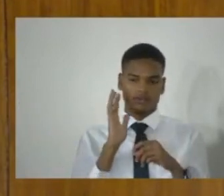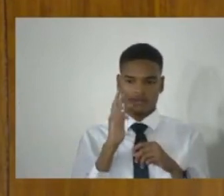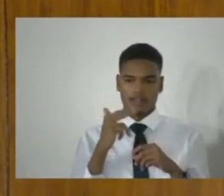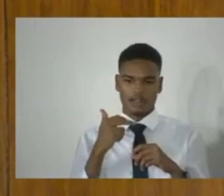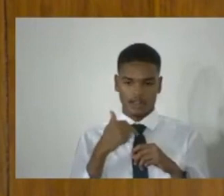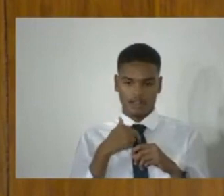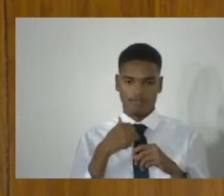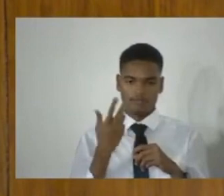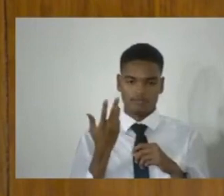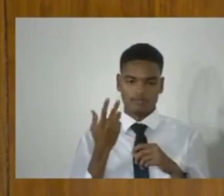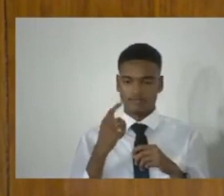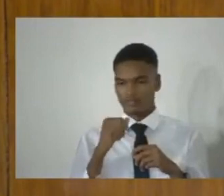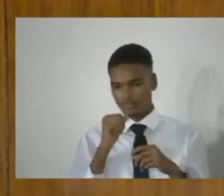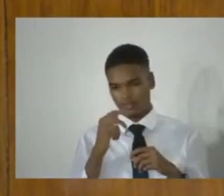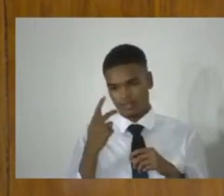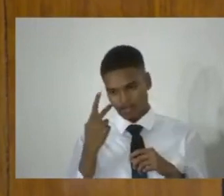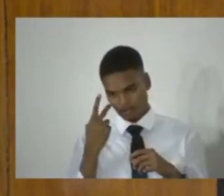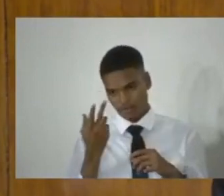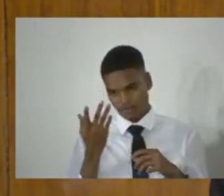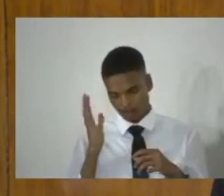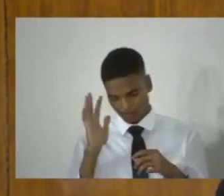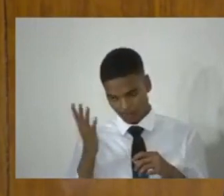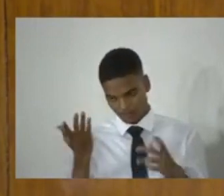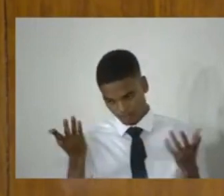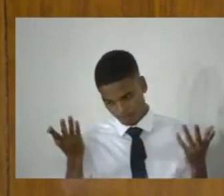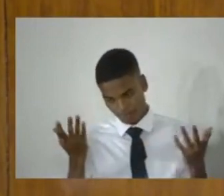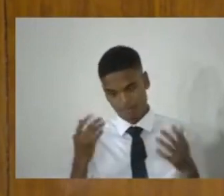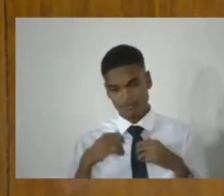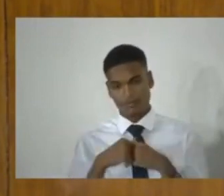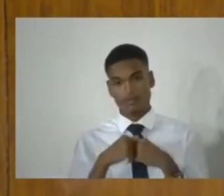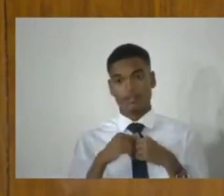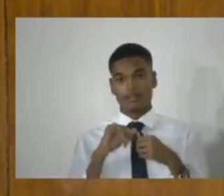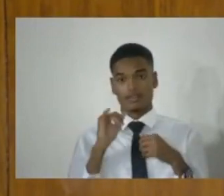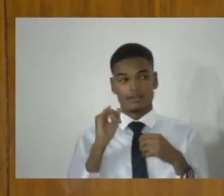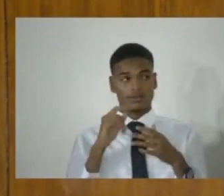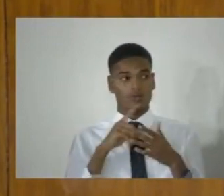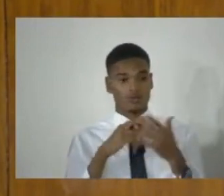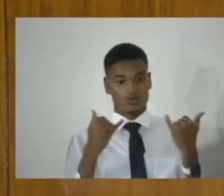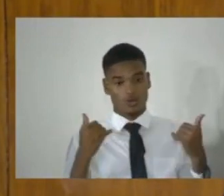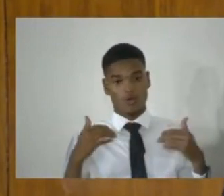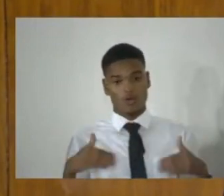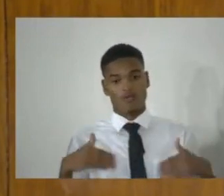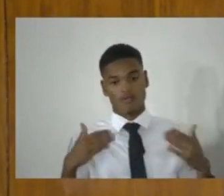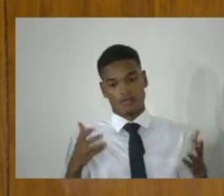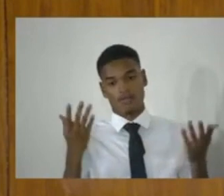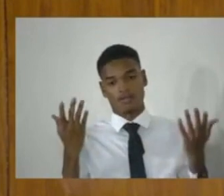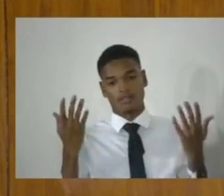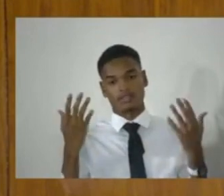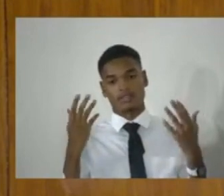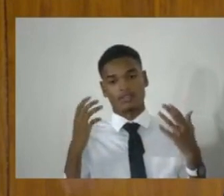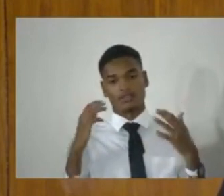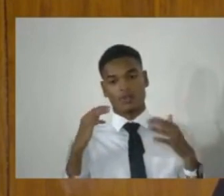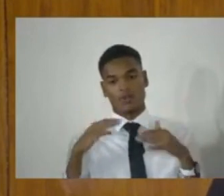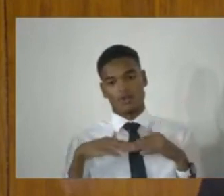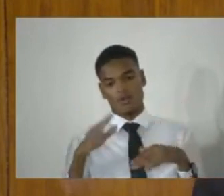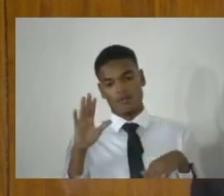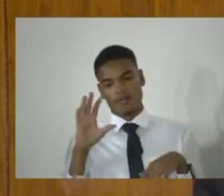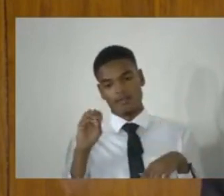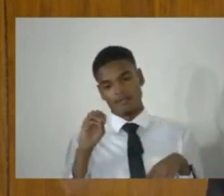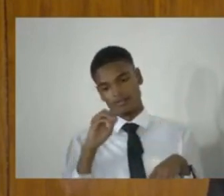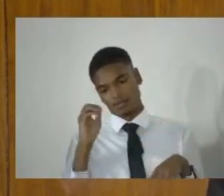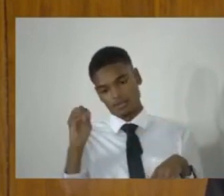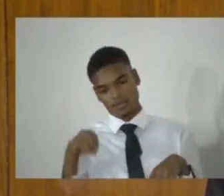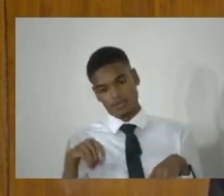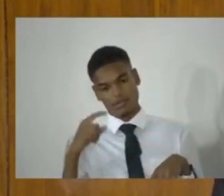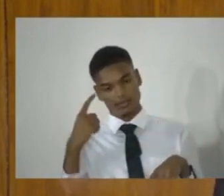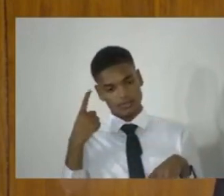What this is saying is, now going forward, well over 50% of the